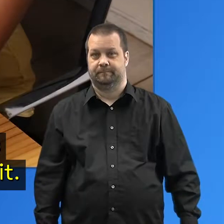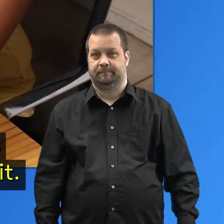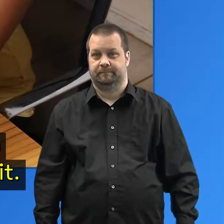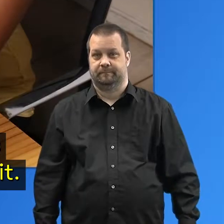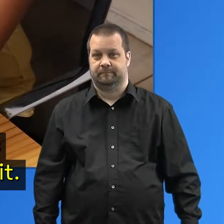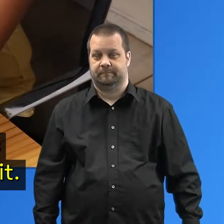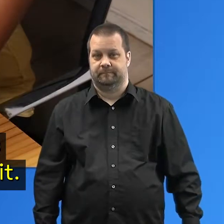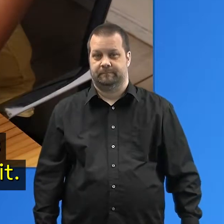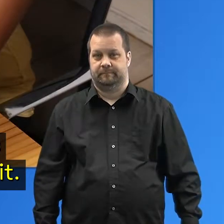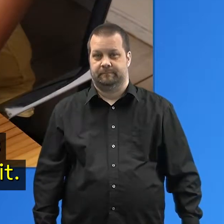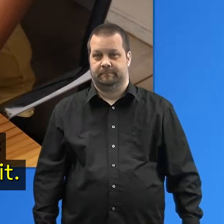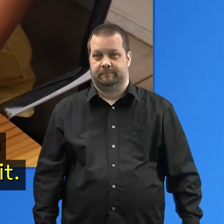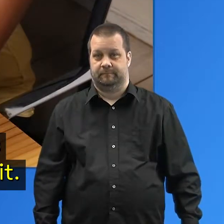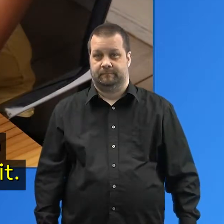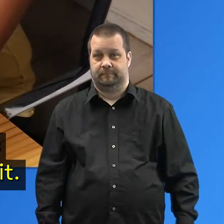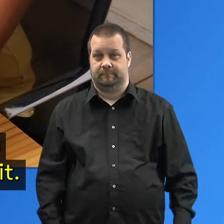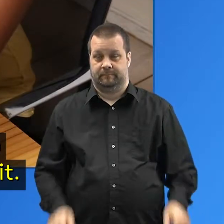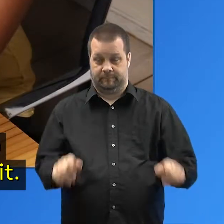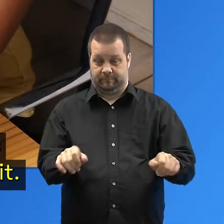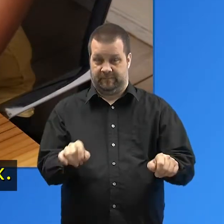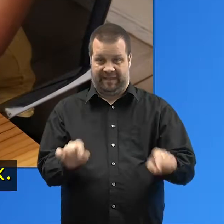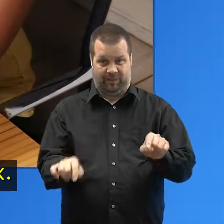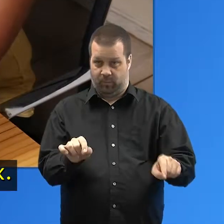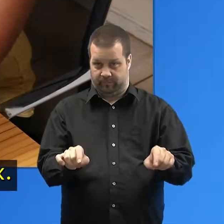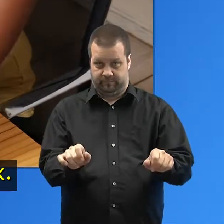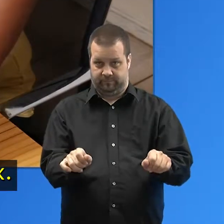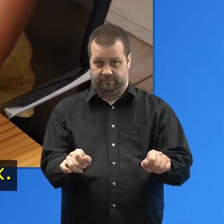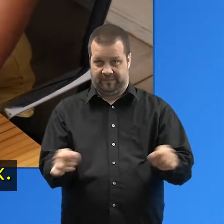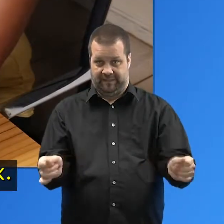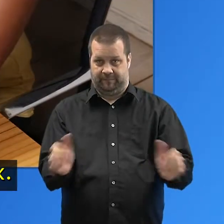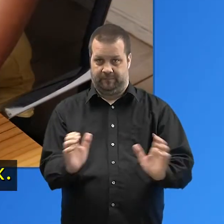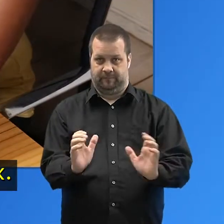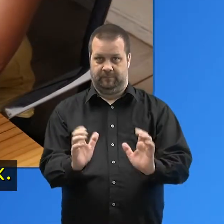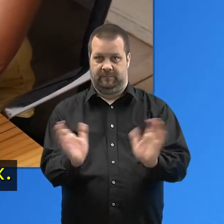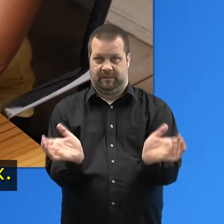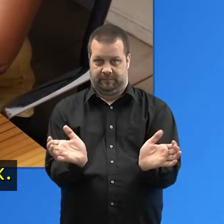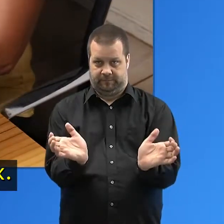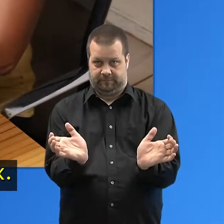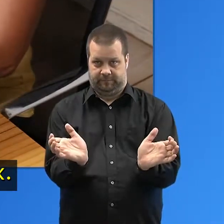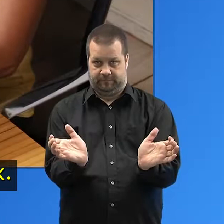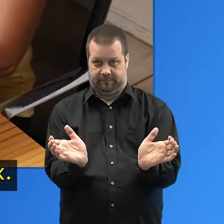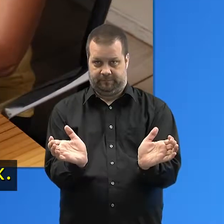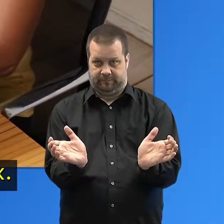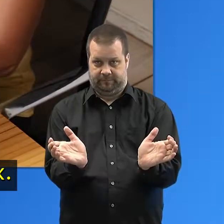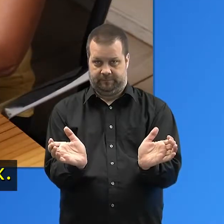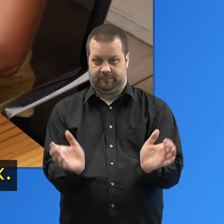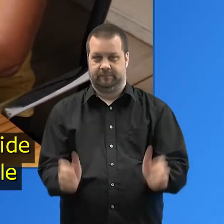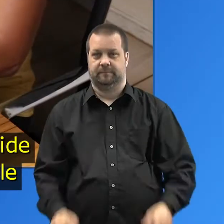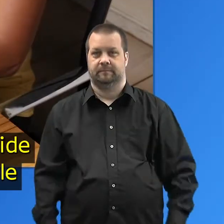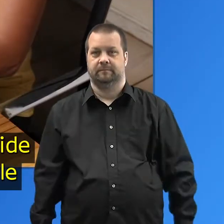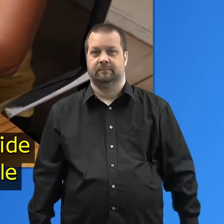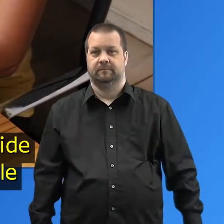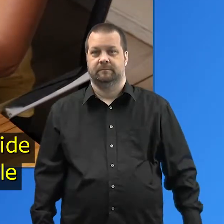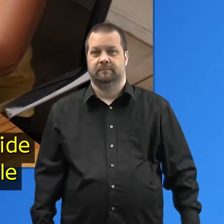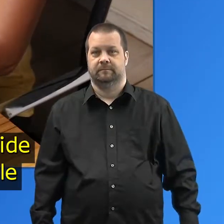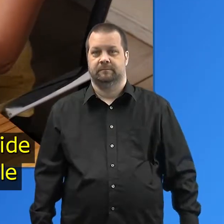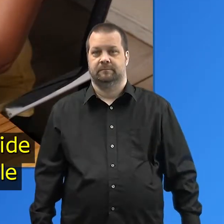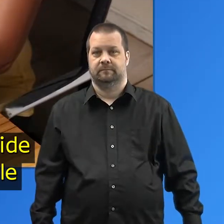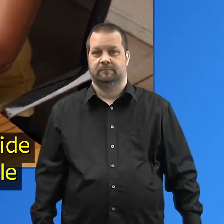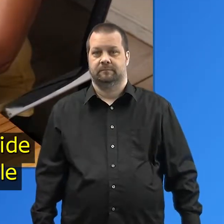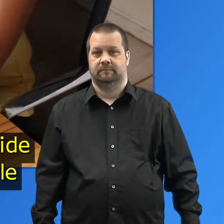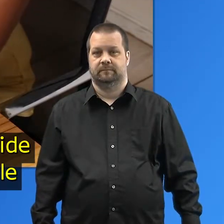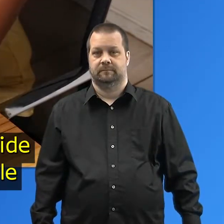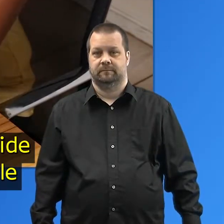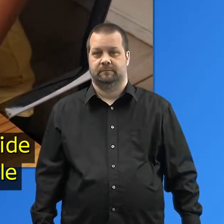Grasp either tab and pull down on it. This will open the accessory box. Once open,